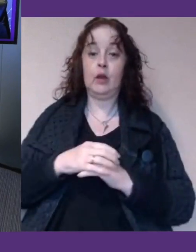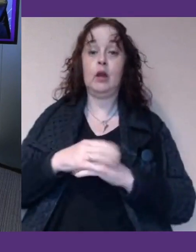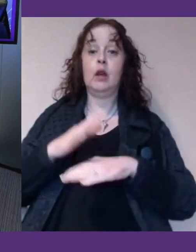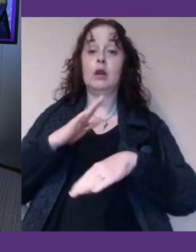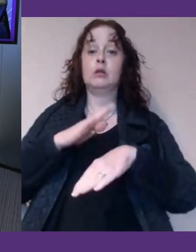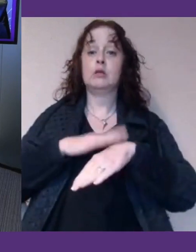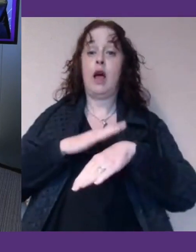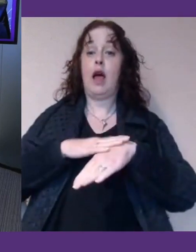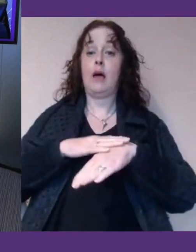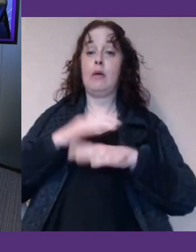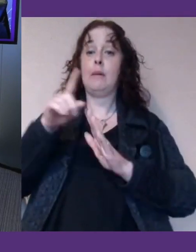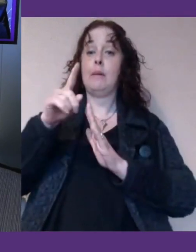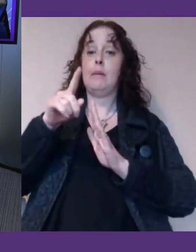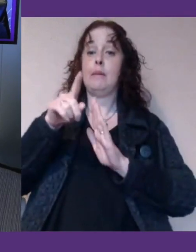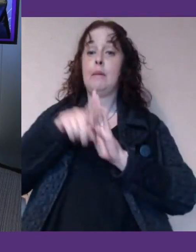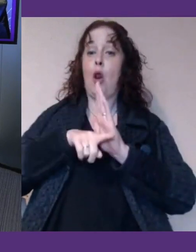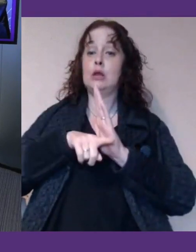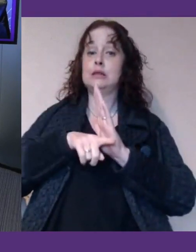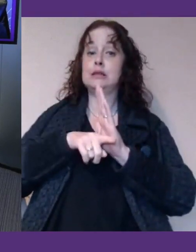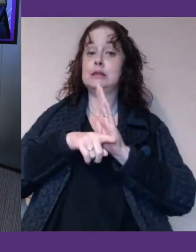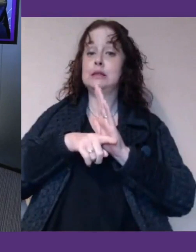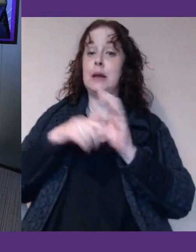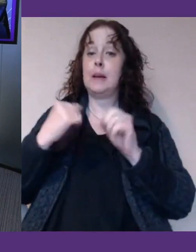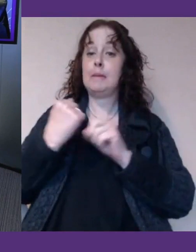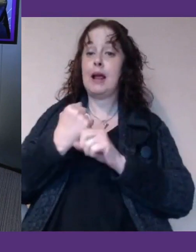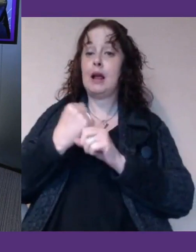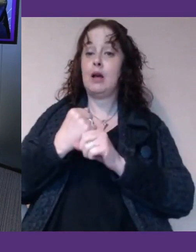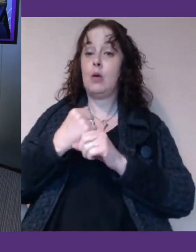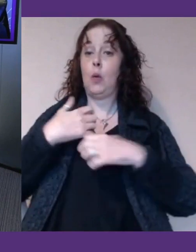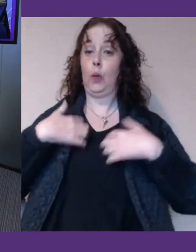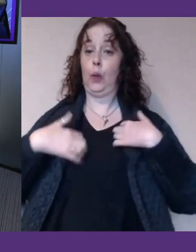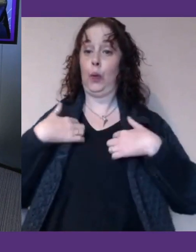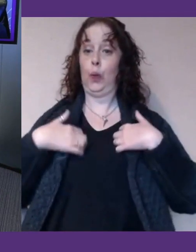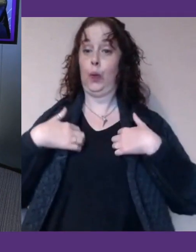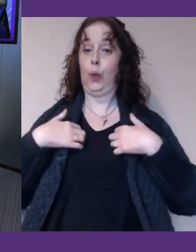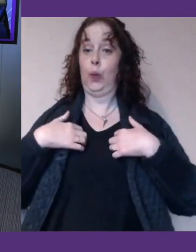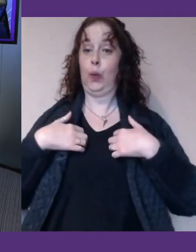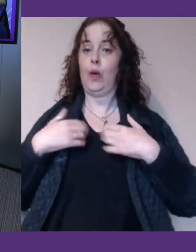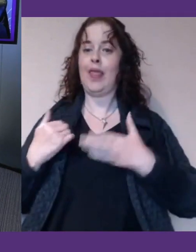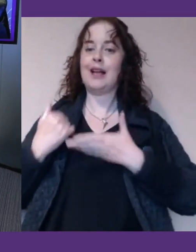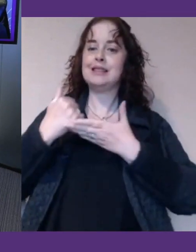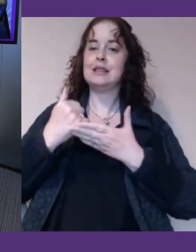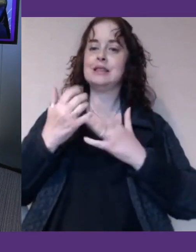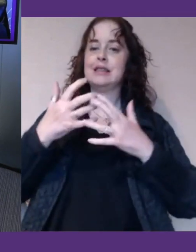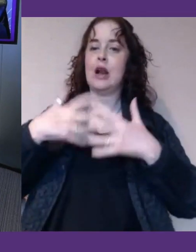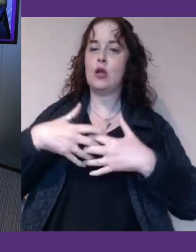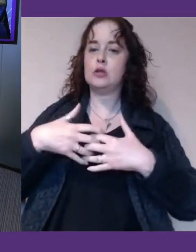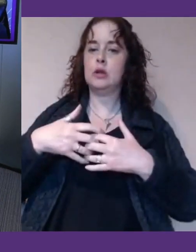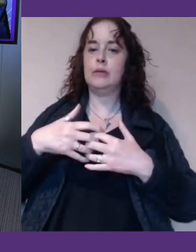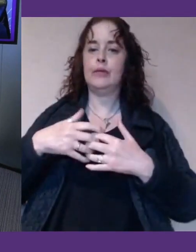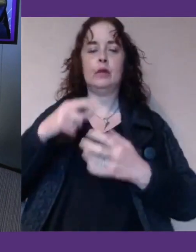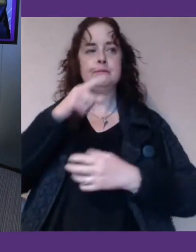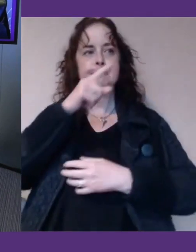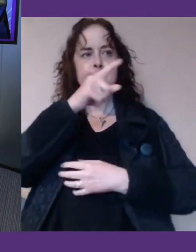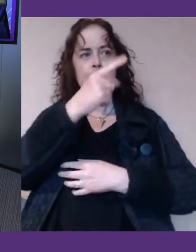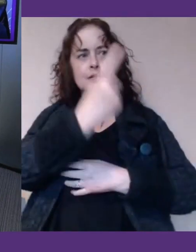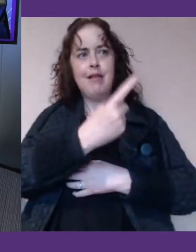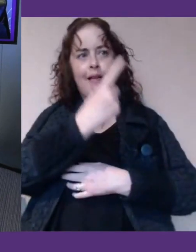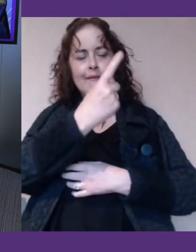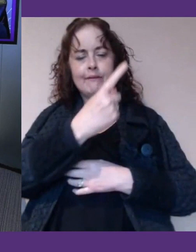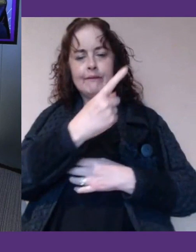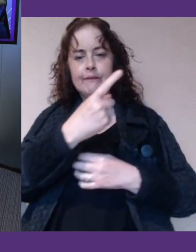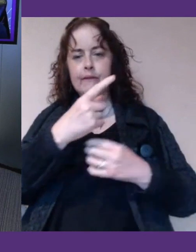really excited about what assistive and accessible technology can do is where we talk to them about a challenge that they've already recognized and we say,